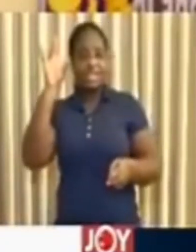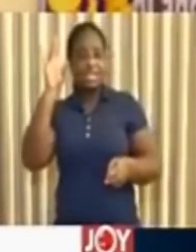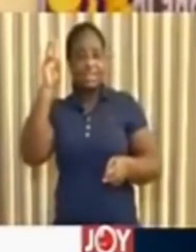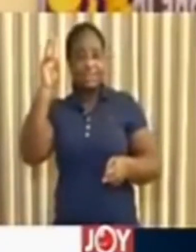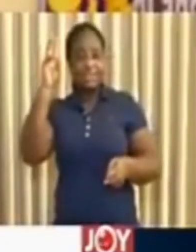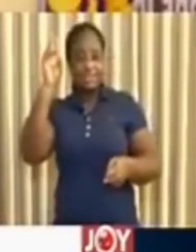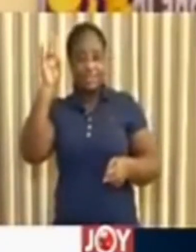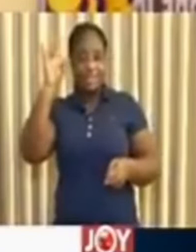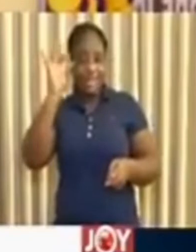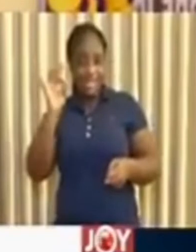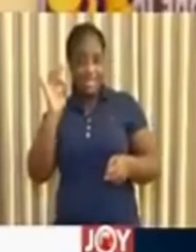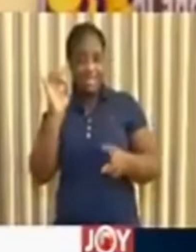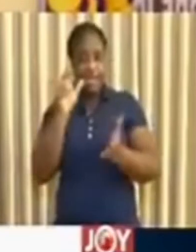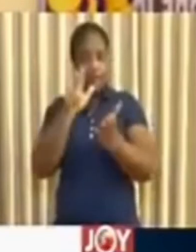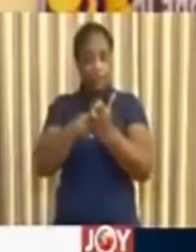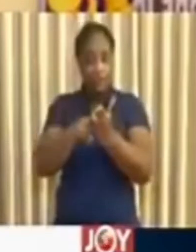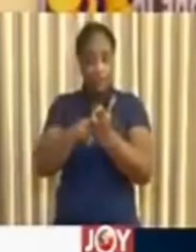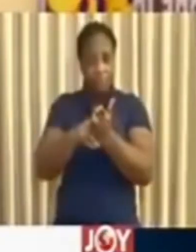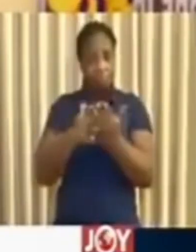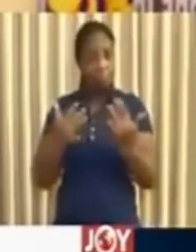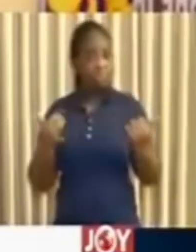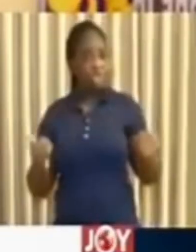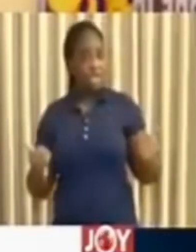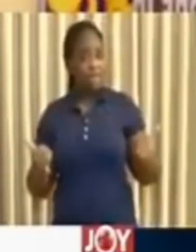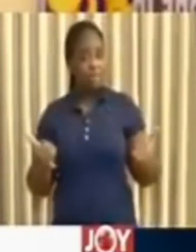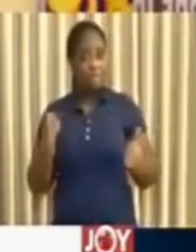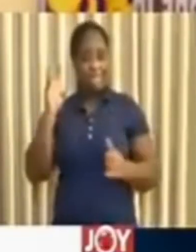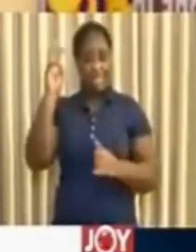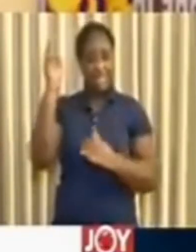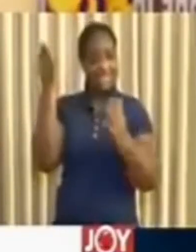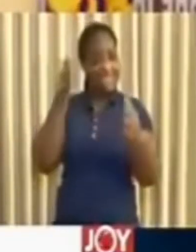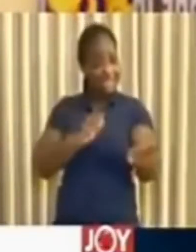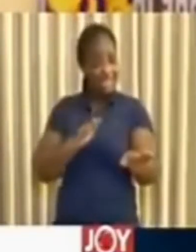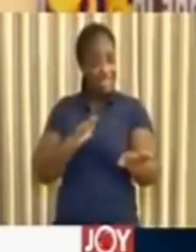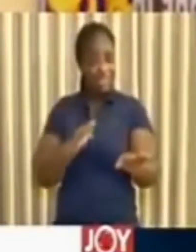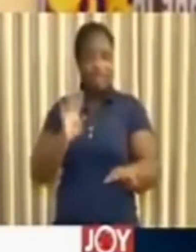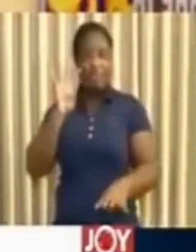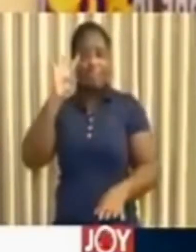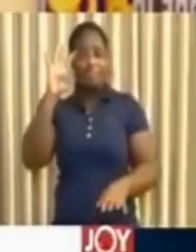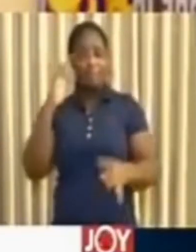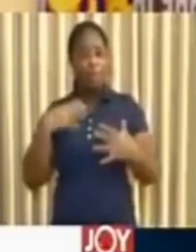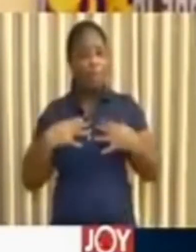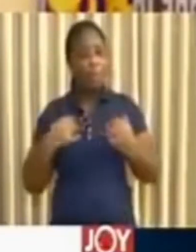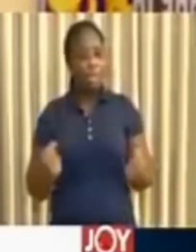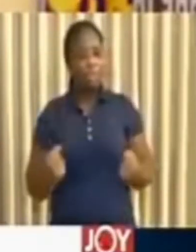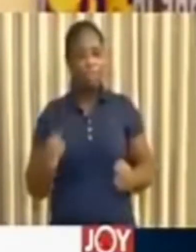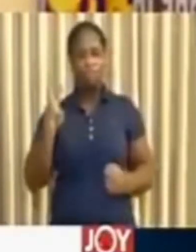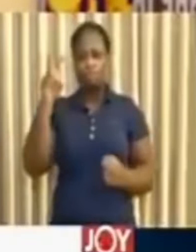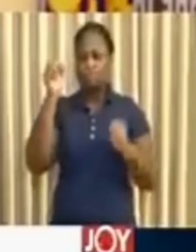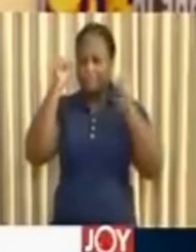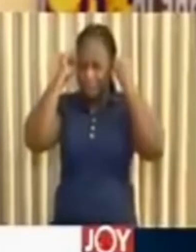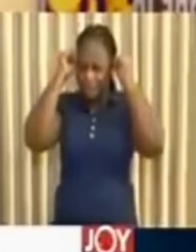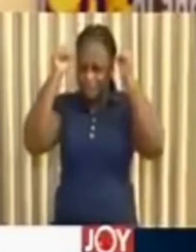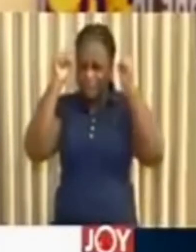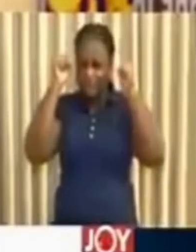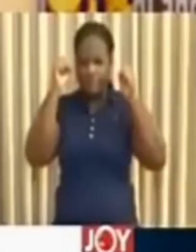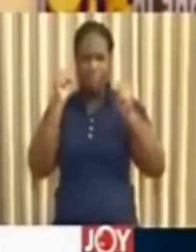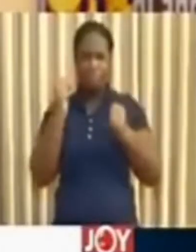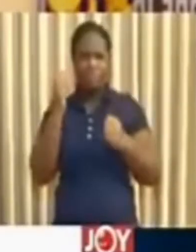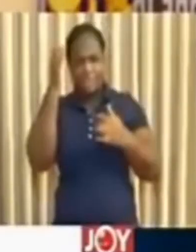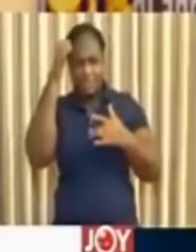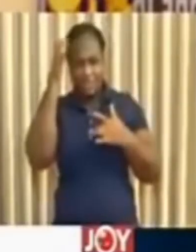infections, with six deaths, four recoveries, two in critical condition. In the remaining